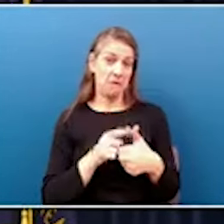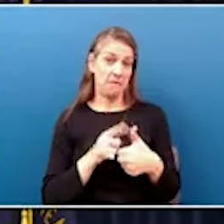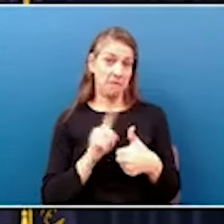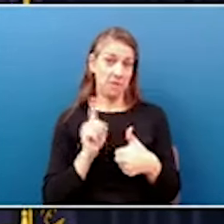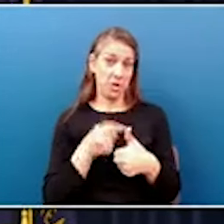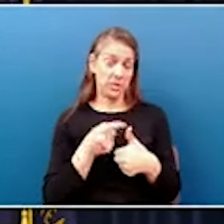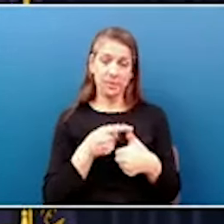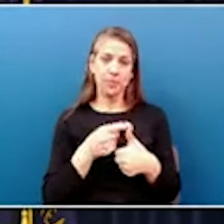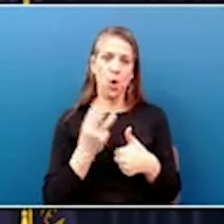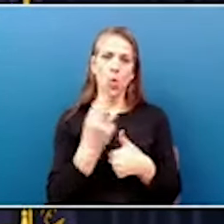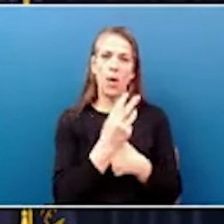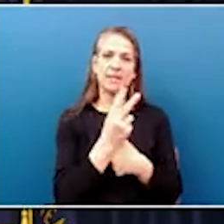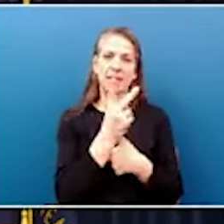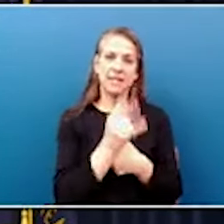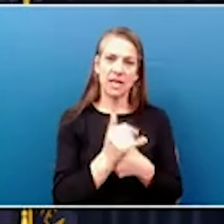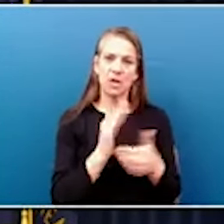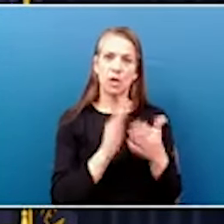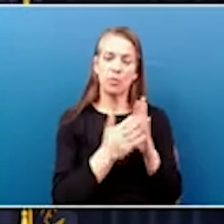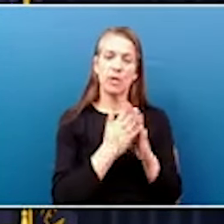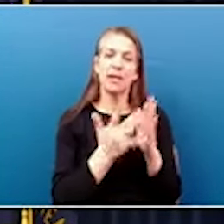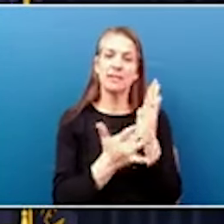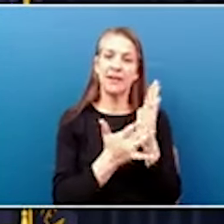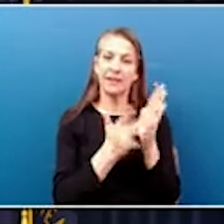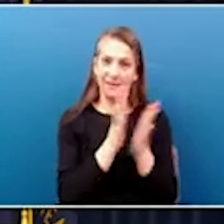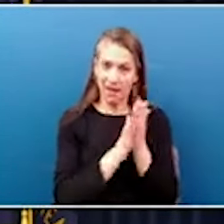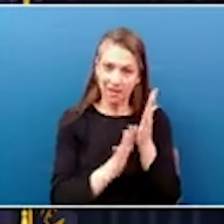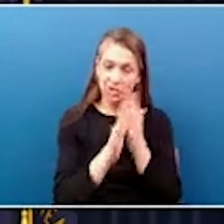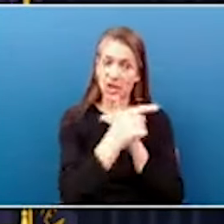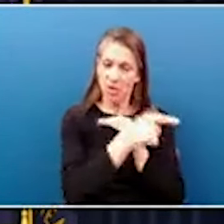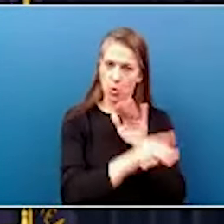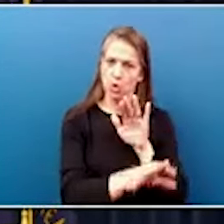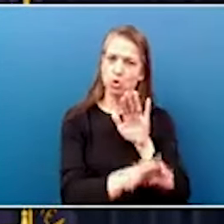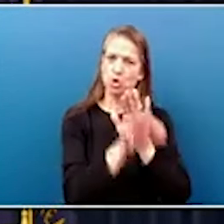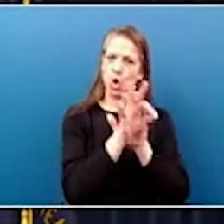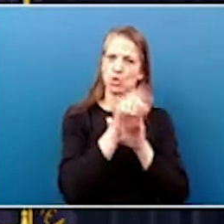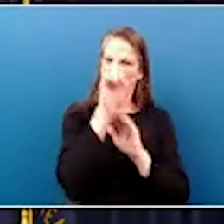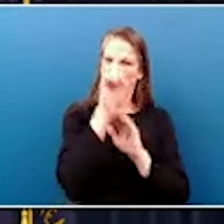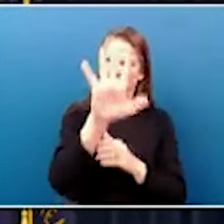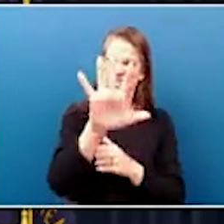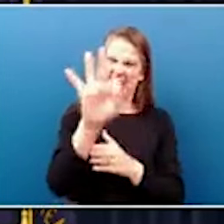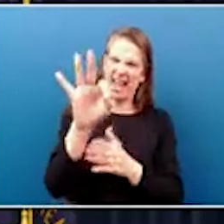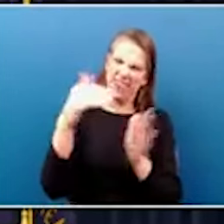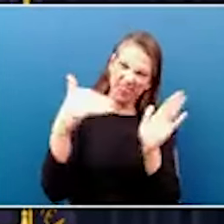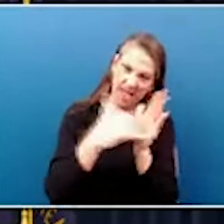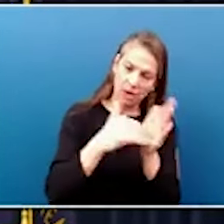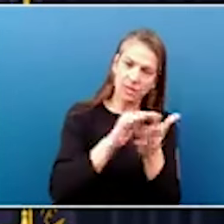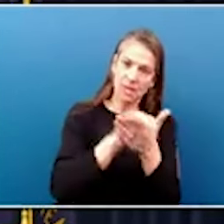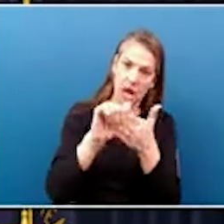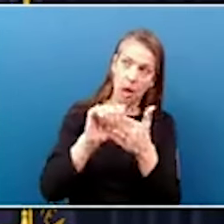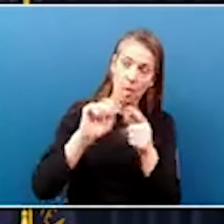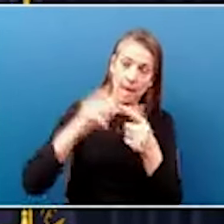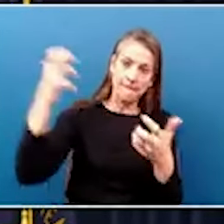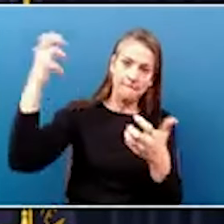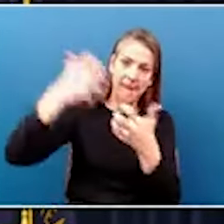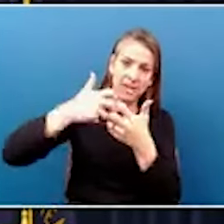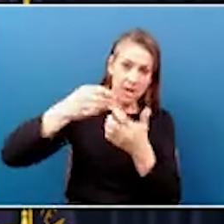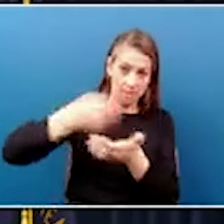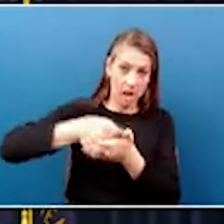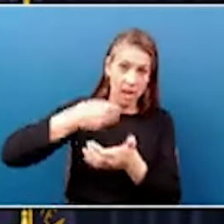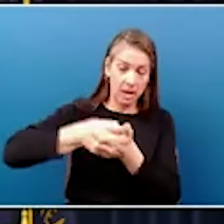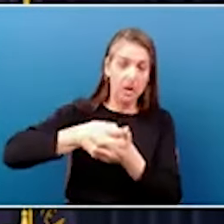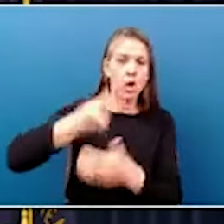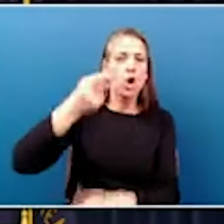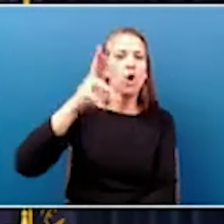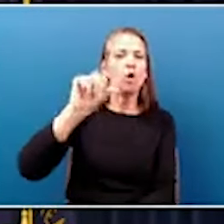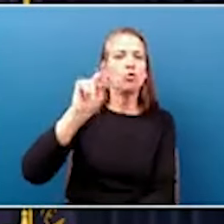Kentucky Community and Technical College. They've been selected for nearly $59,000 in matching funds for a grant from the Federal Department